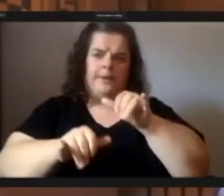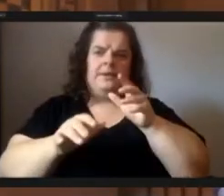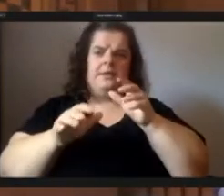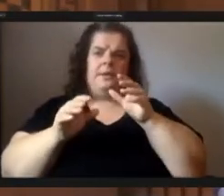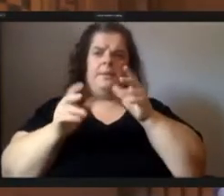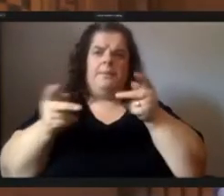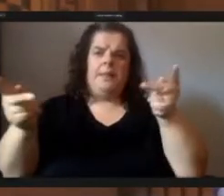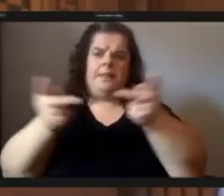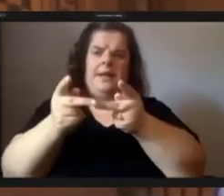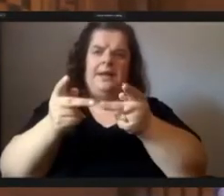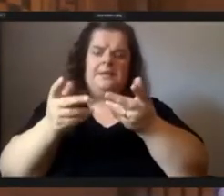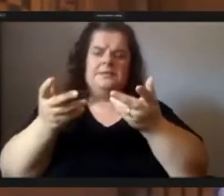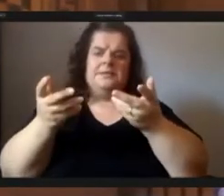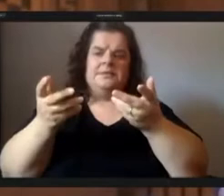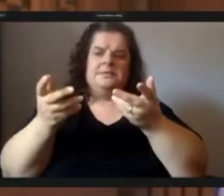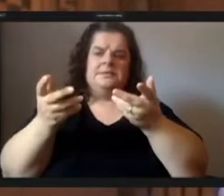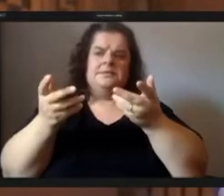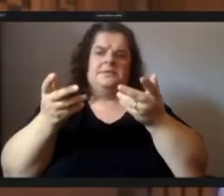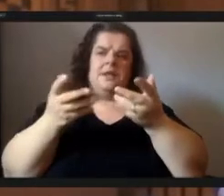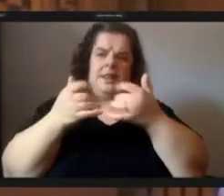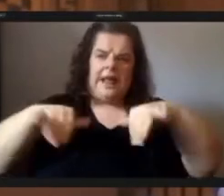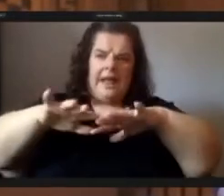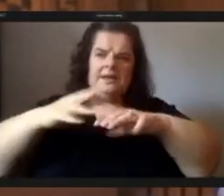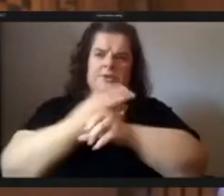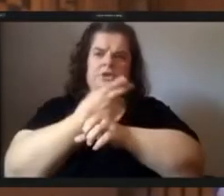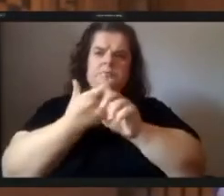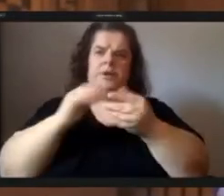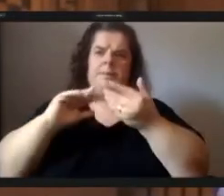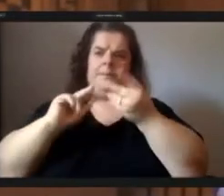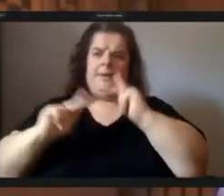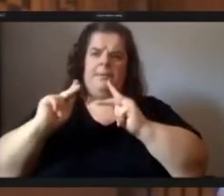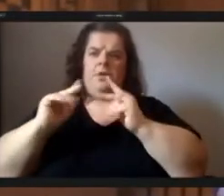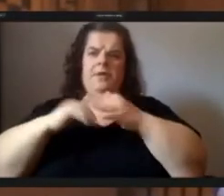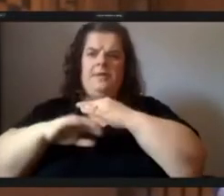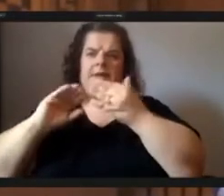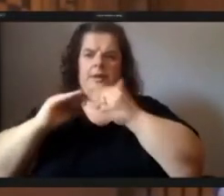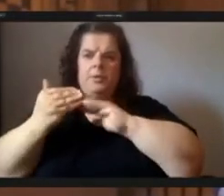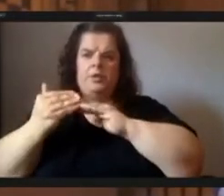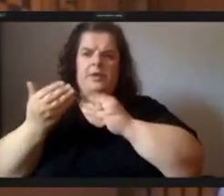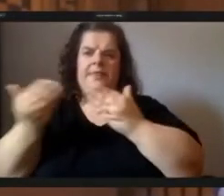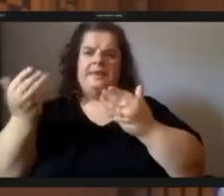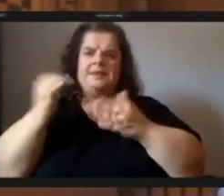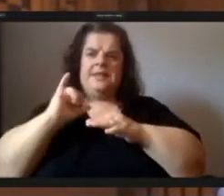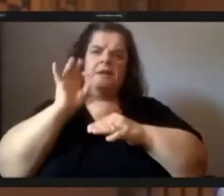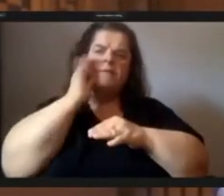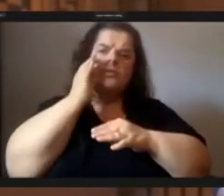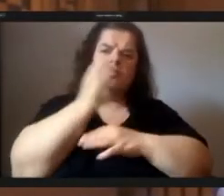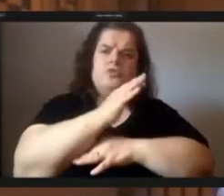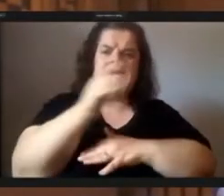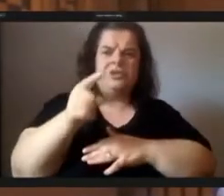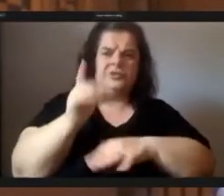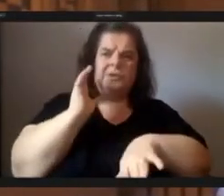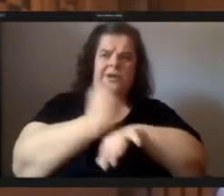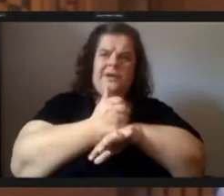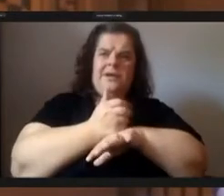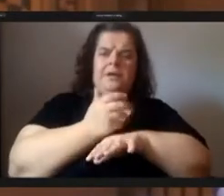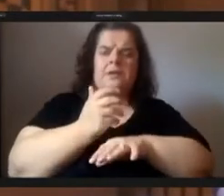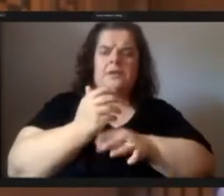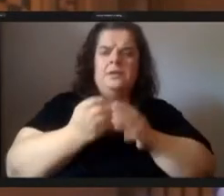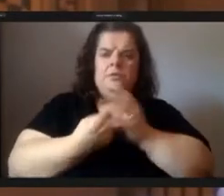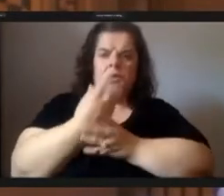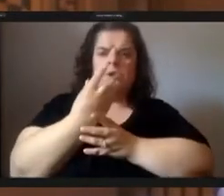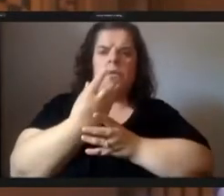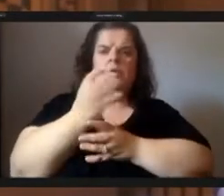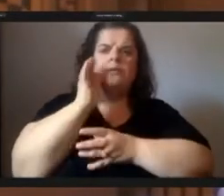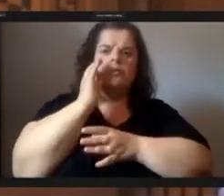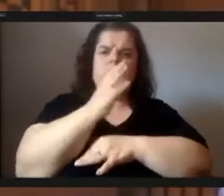land to be used by people in the communities for things like fruit trees you know you plant a fruit tree it'll be it